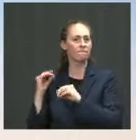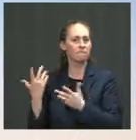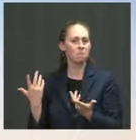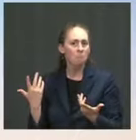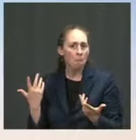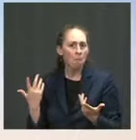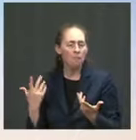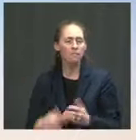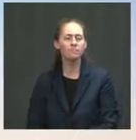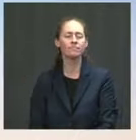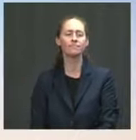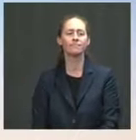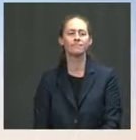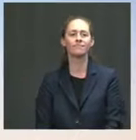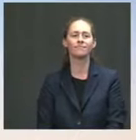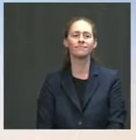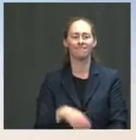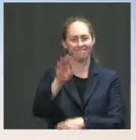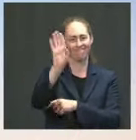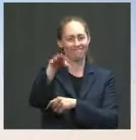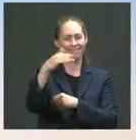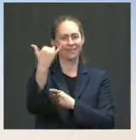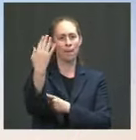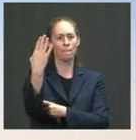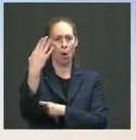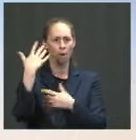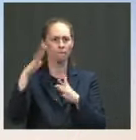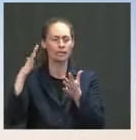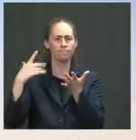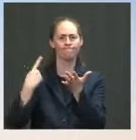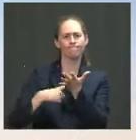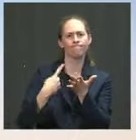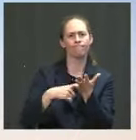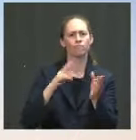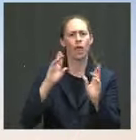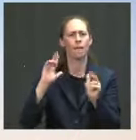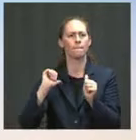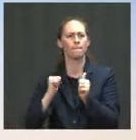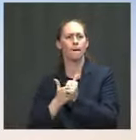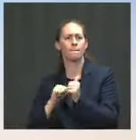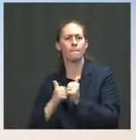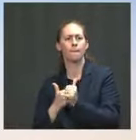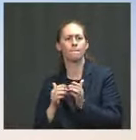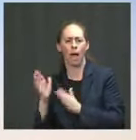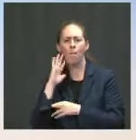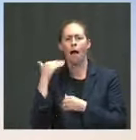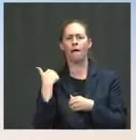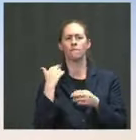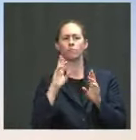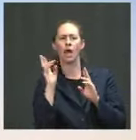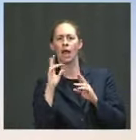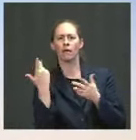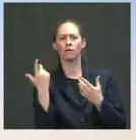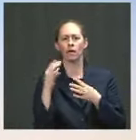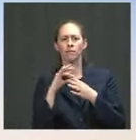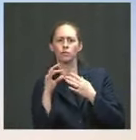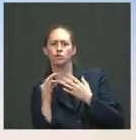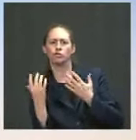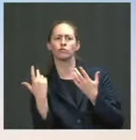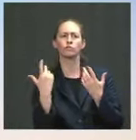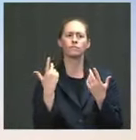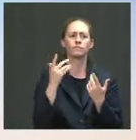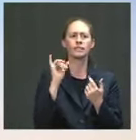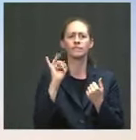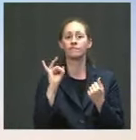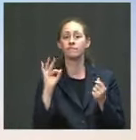briefed this morning on contingency plans and continues to have optionality should he decide to change plans, even as we